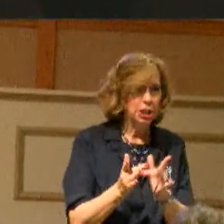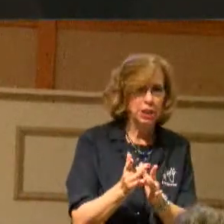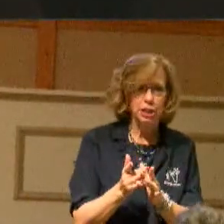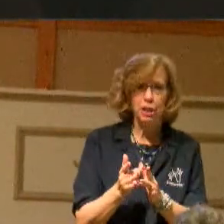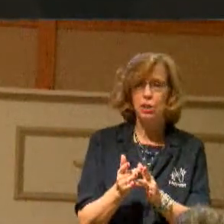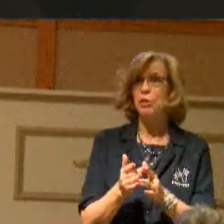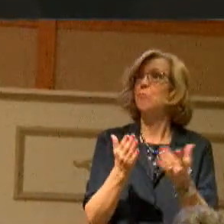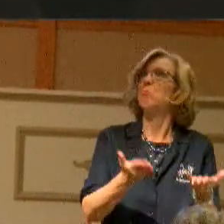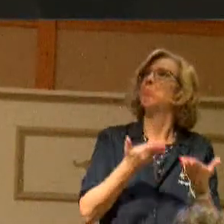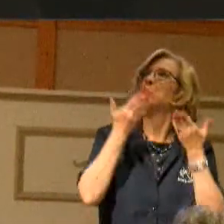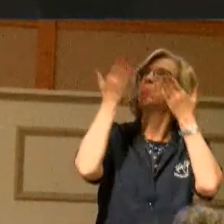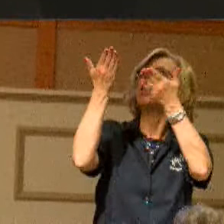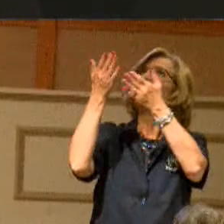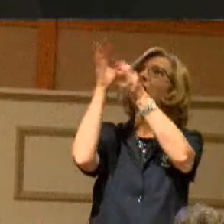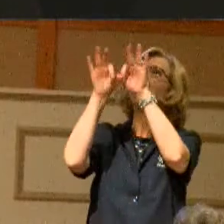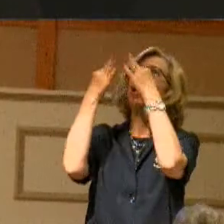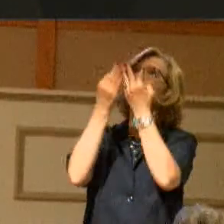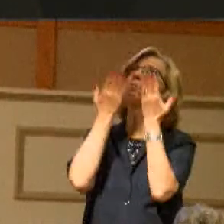home to us.